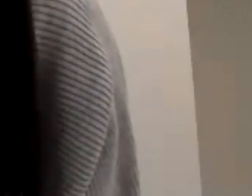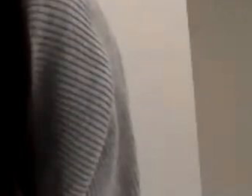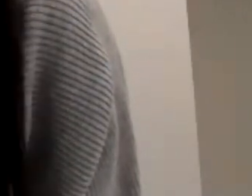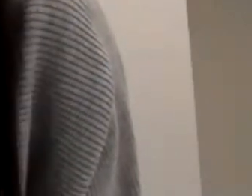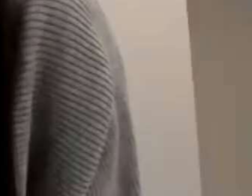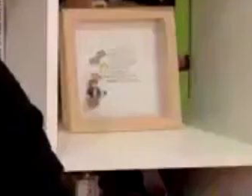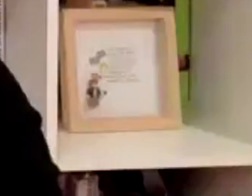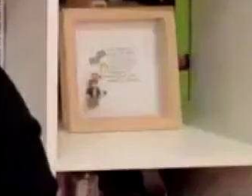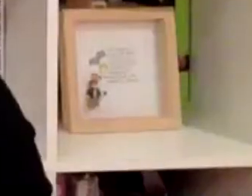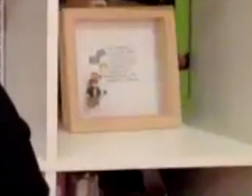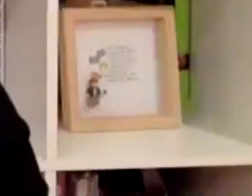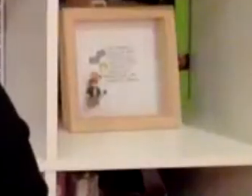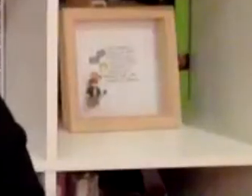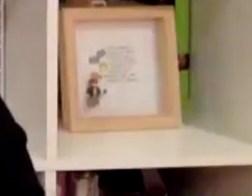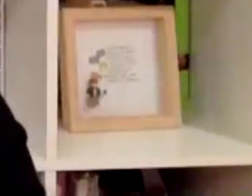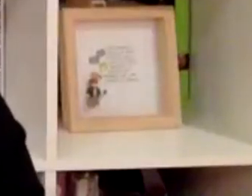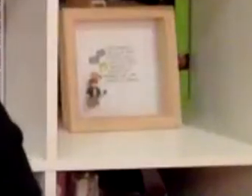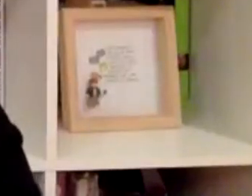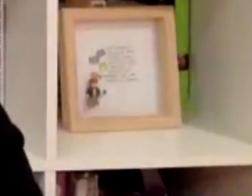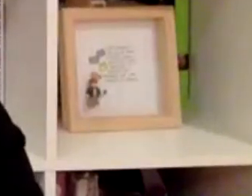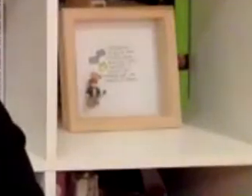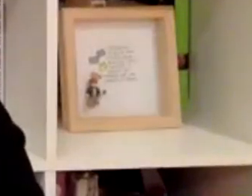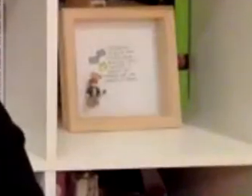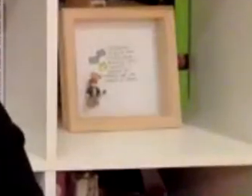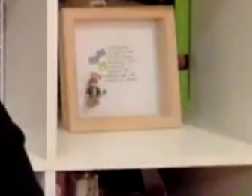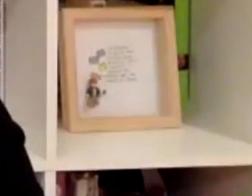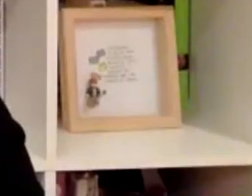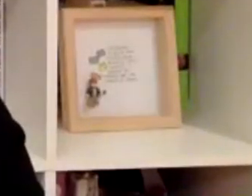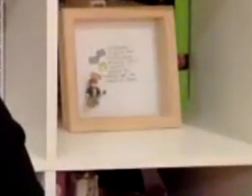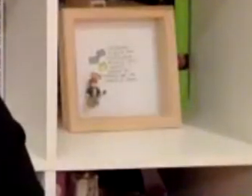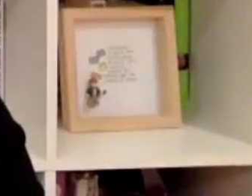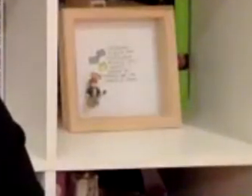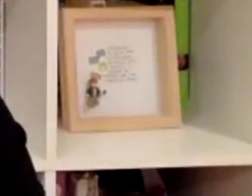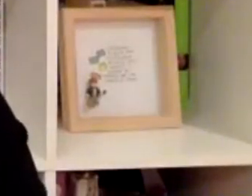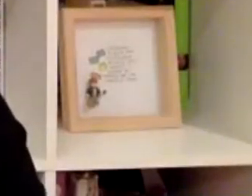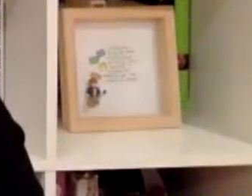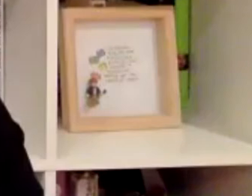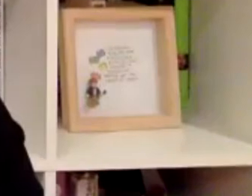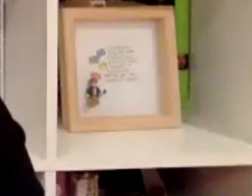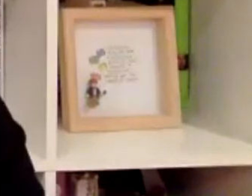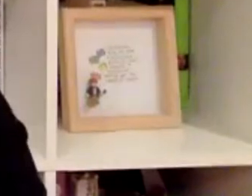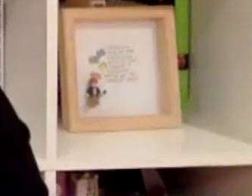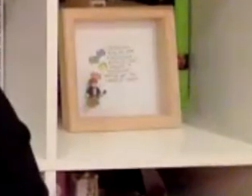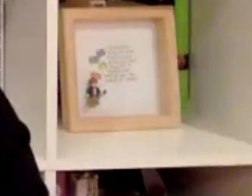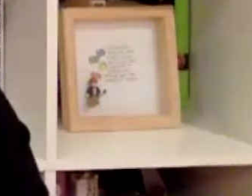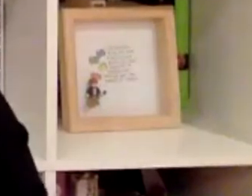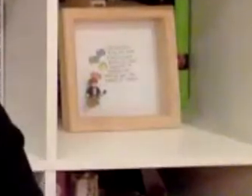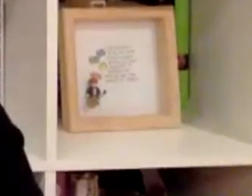well and got through it what what choice do you have right there's nothing nothing else you could do there's no carers couldn't come in and